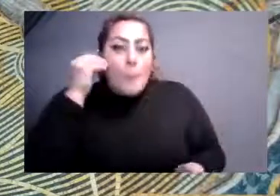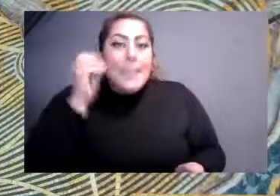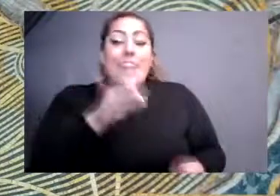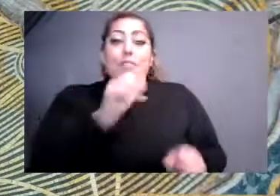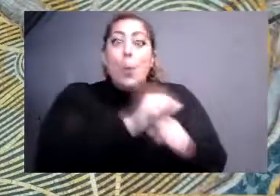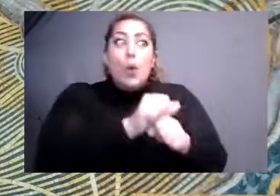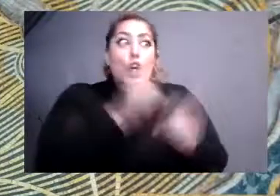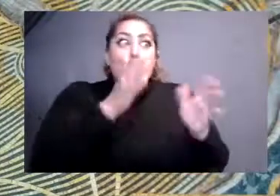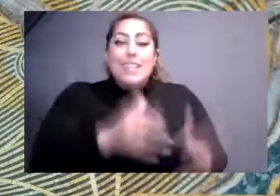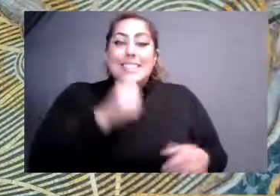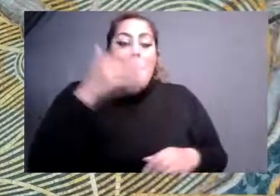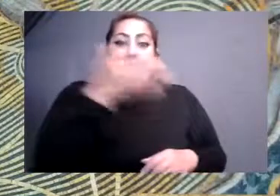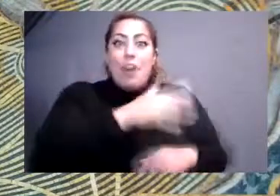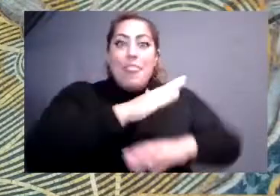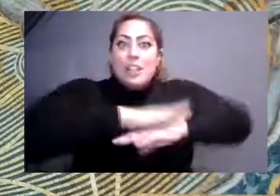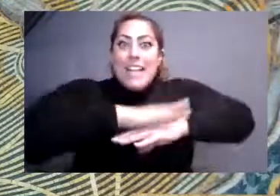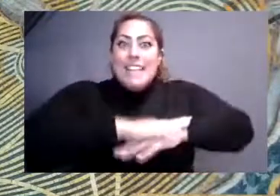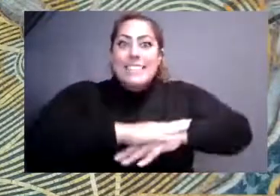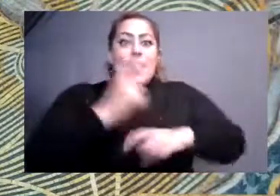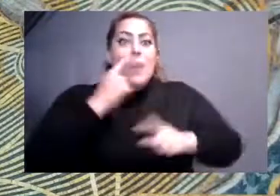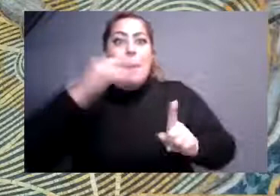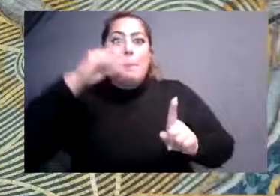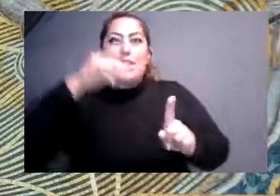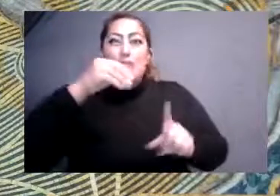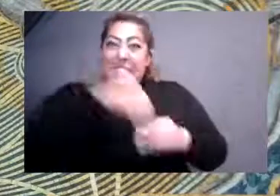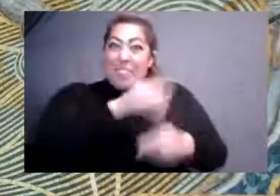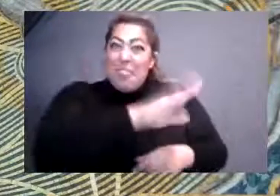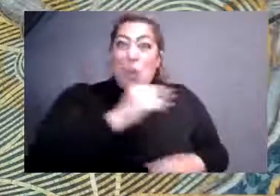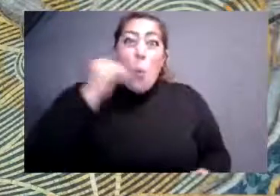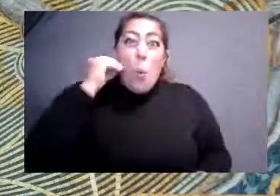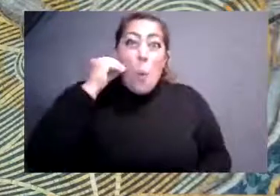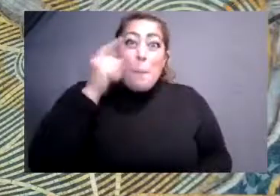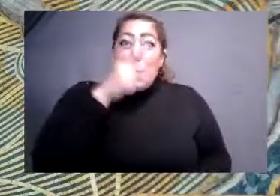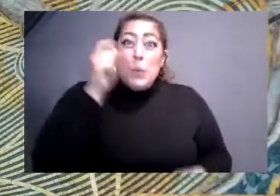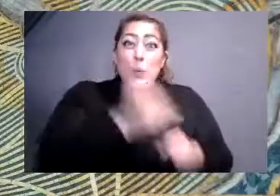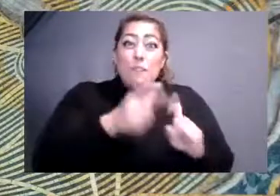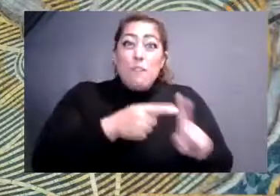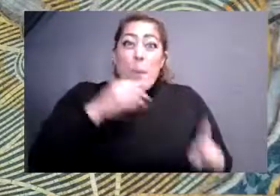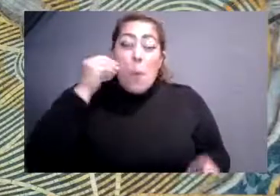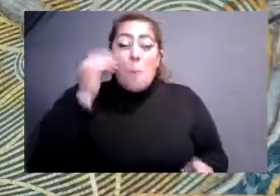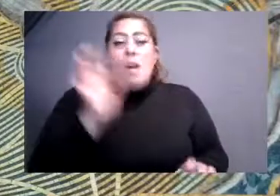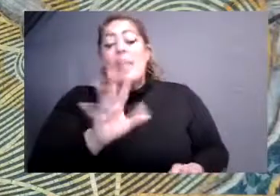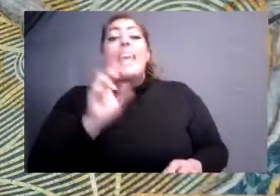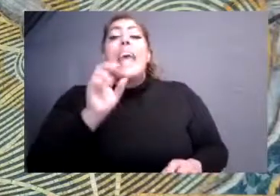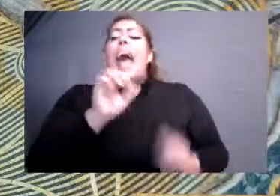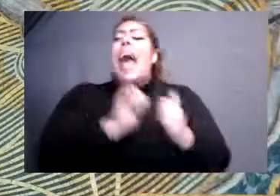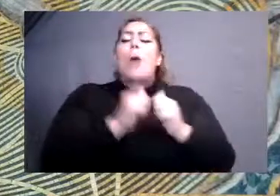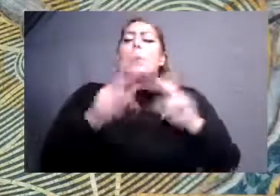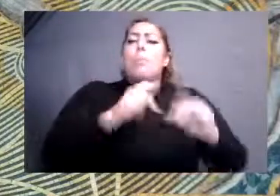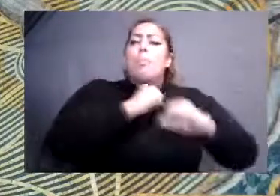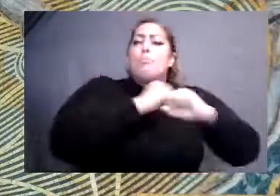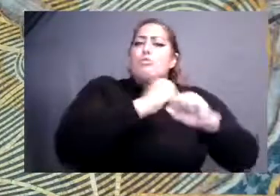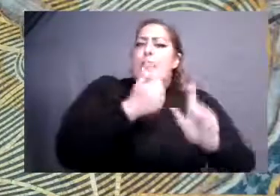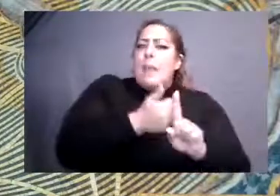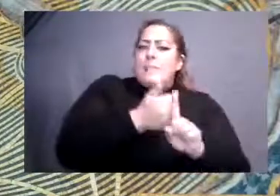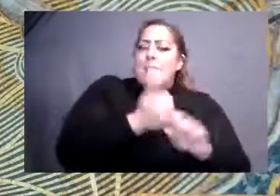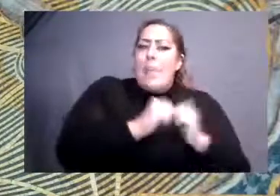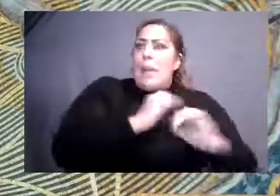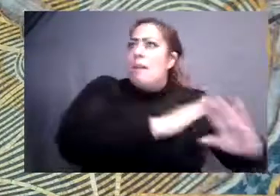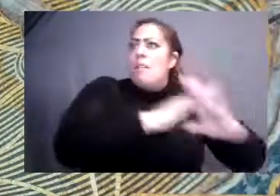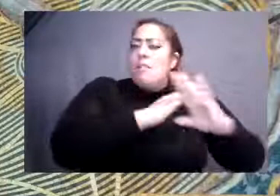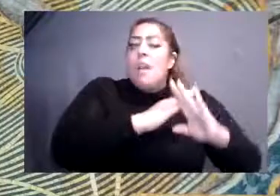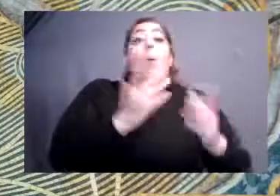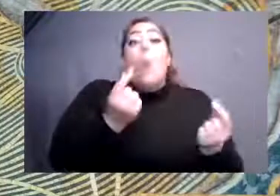a voice in shaping how technology works in their work environment is by having the power of a union